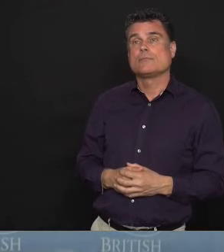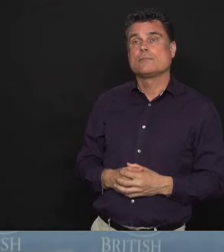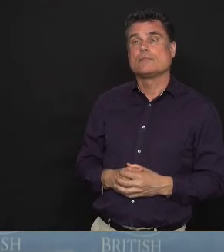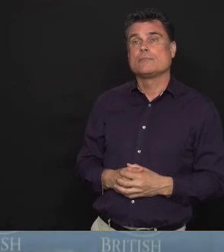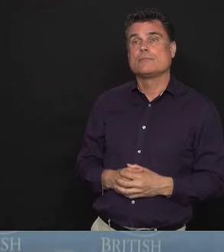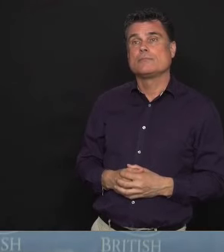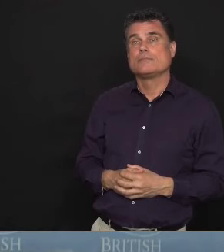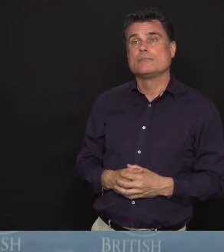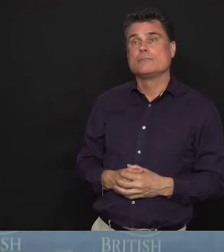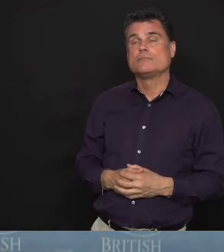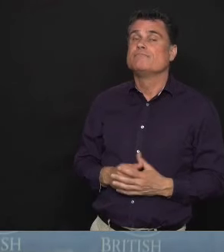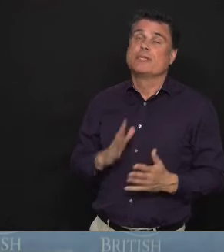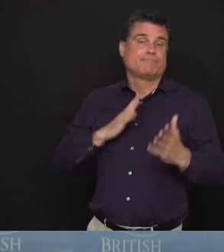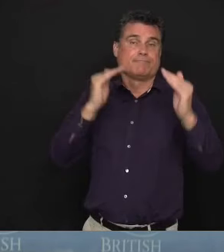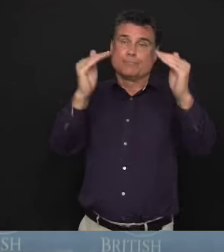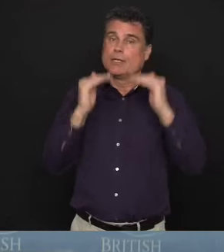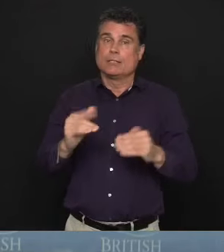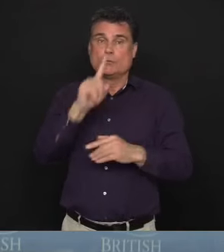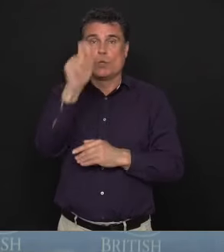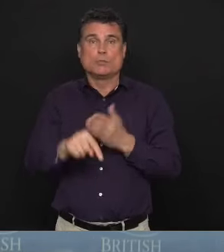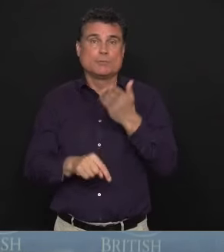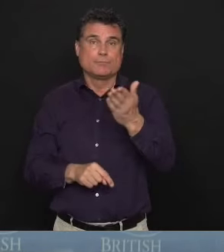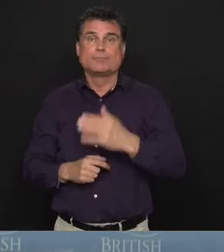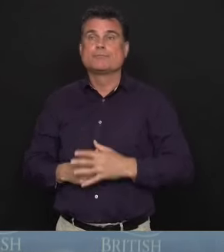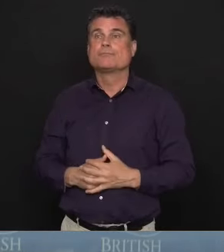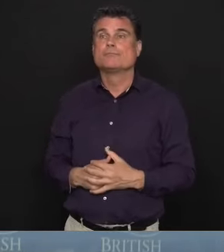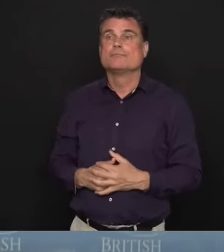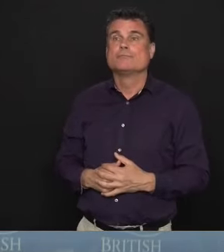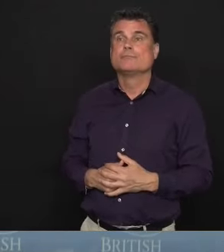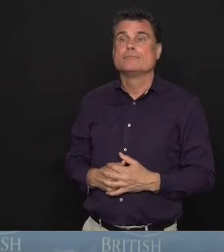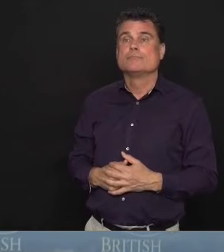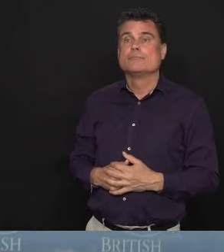Moving on, we'll take Alison from CTV News next.